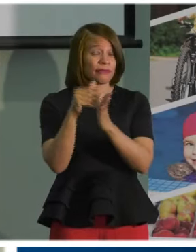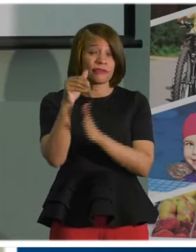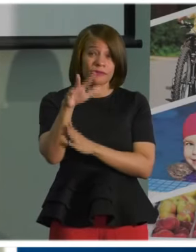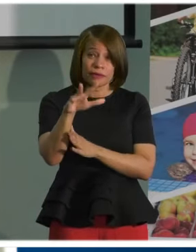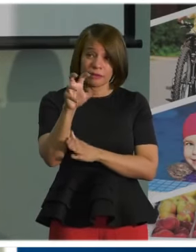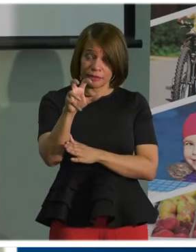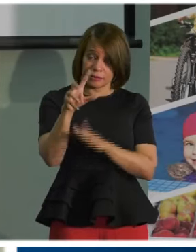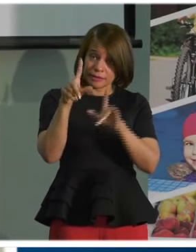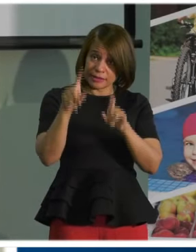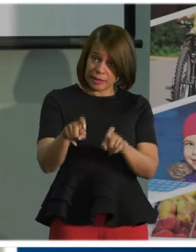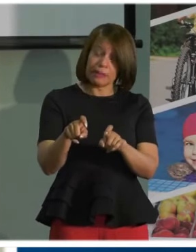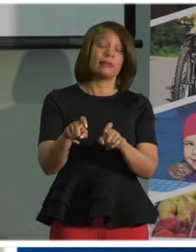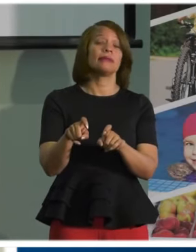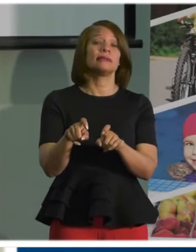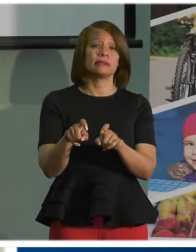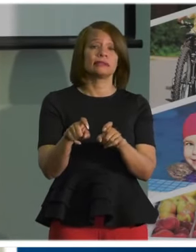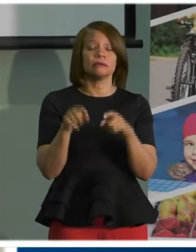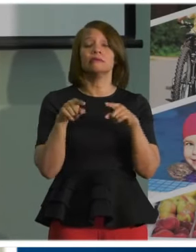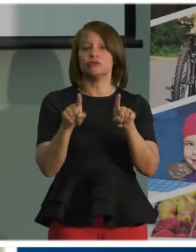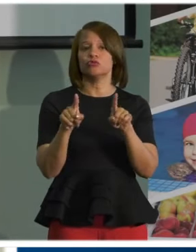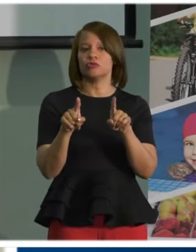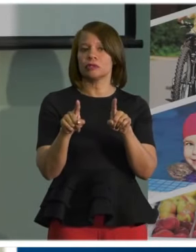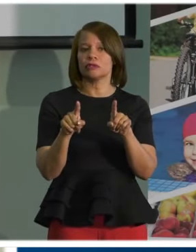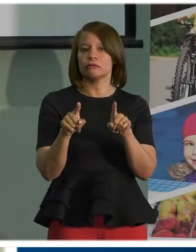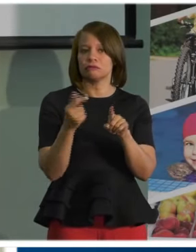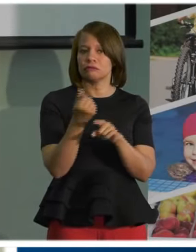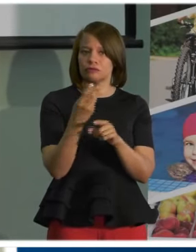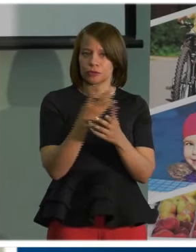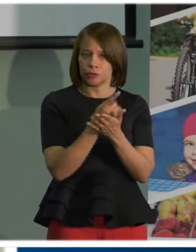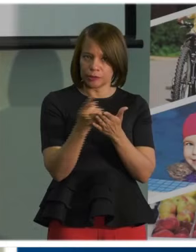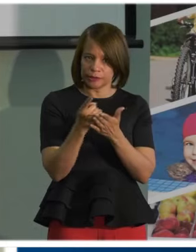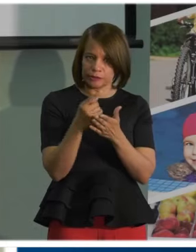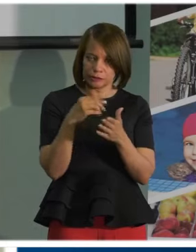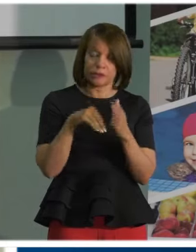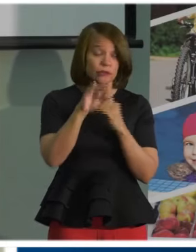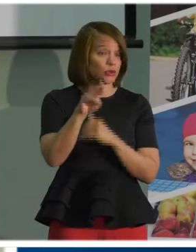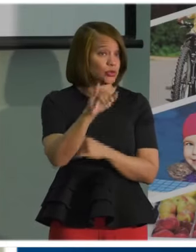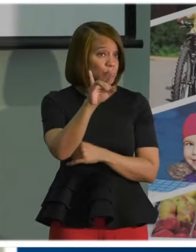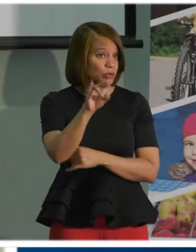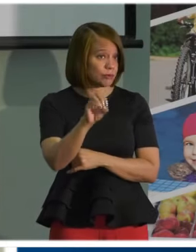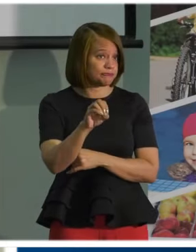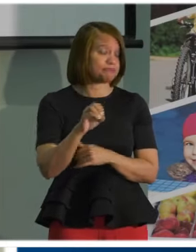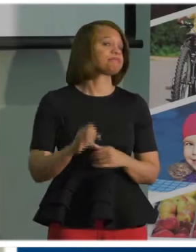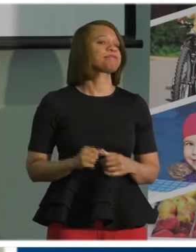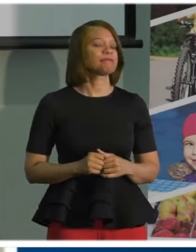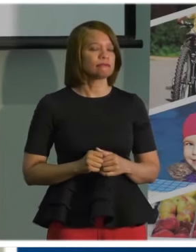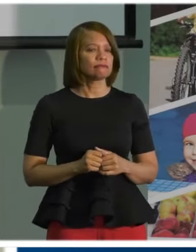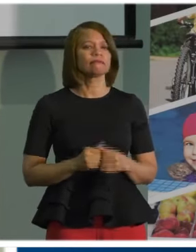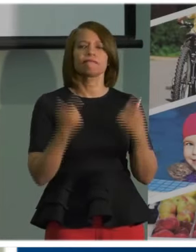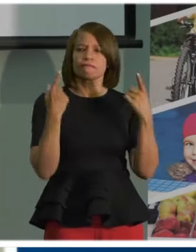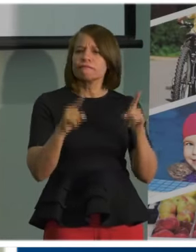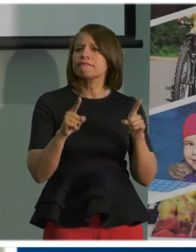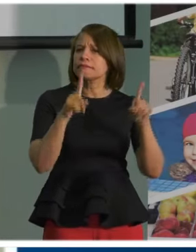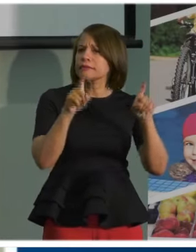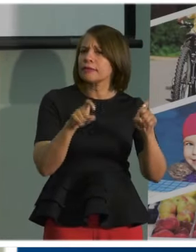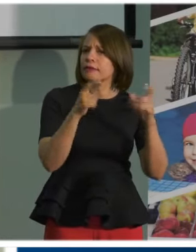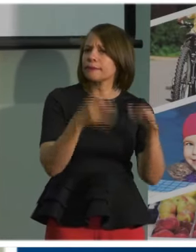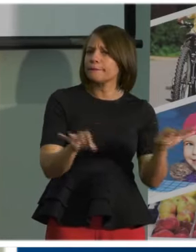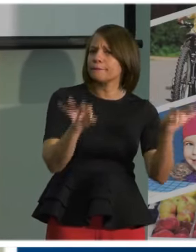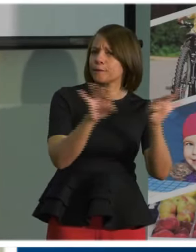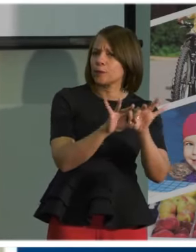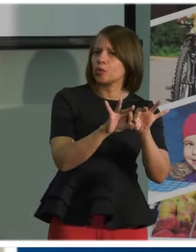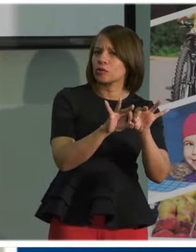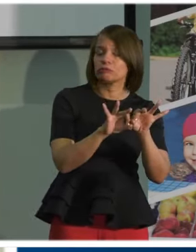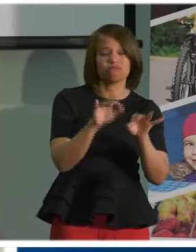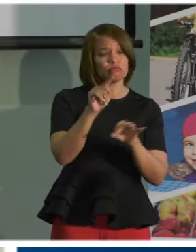during that time frame, so in the month of June. While testing is an important part, an important